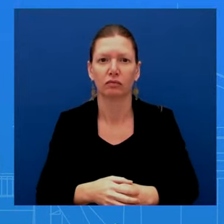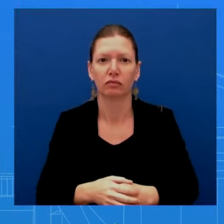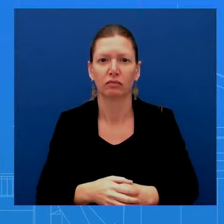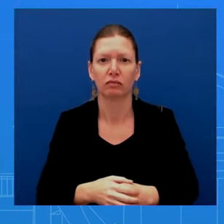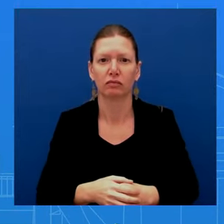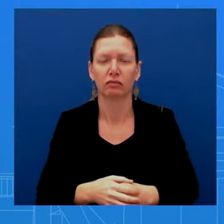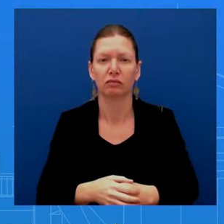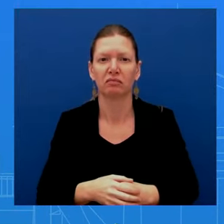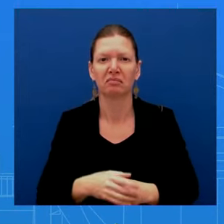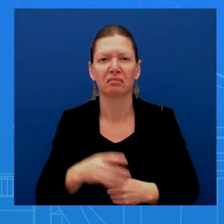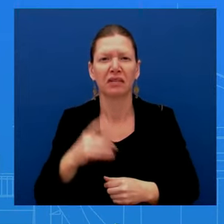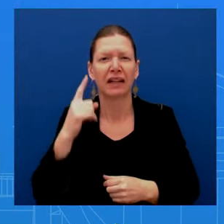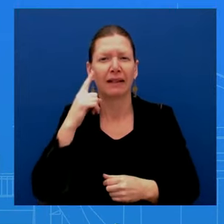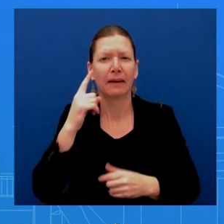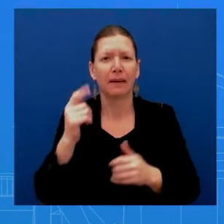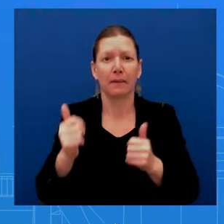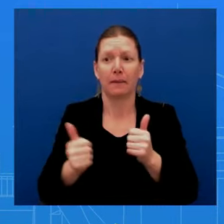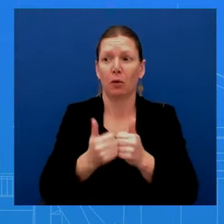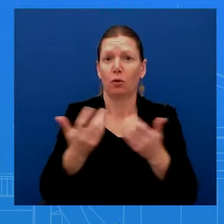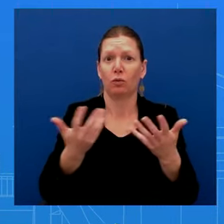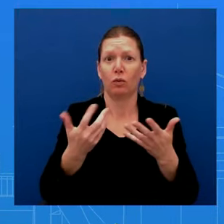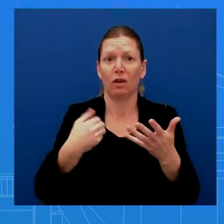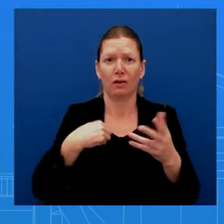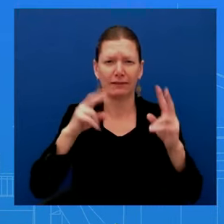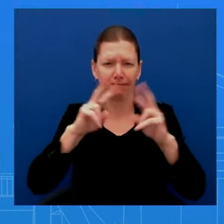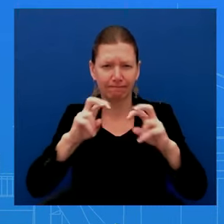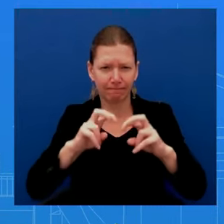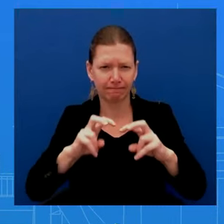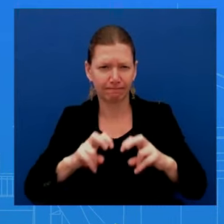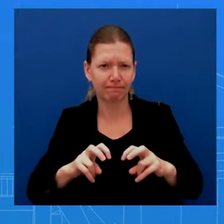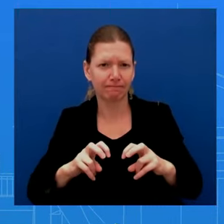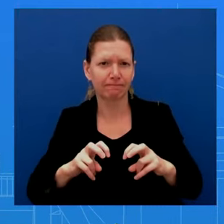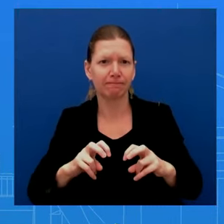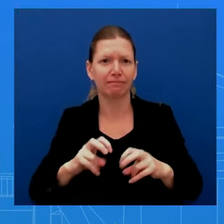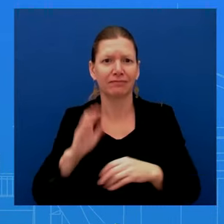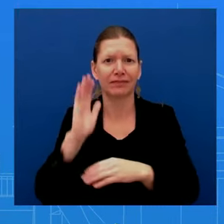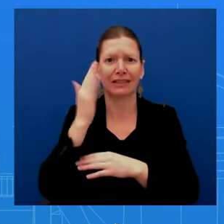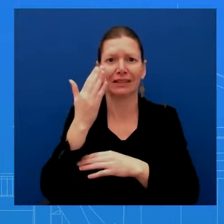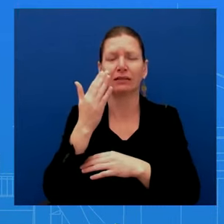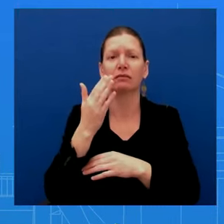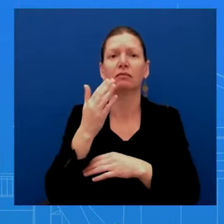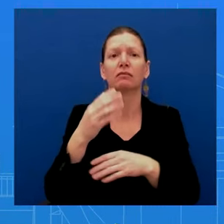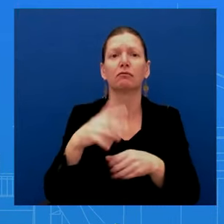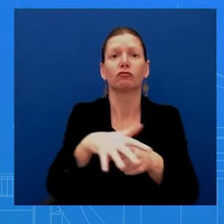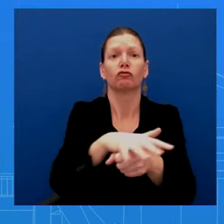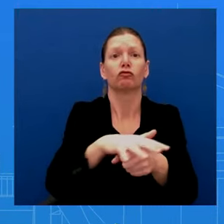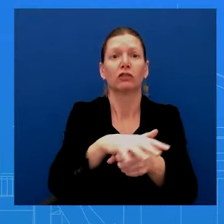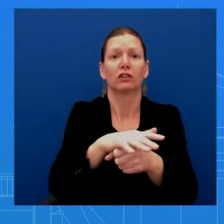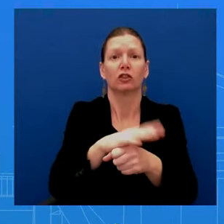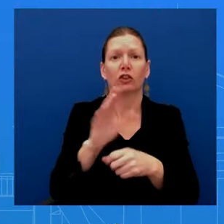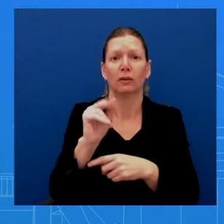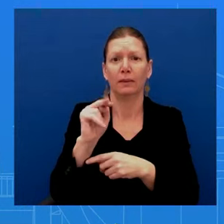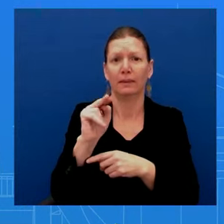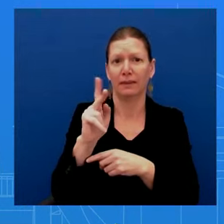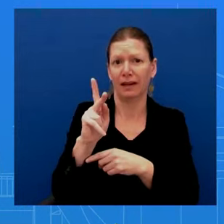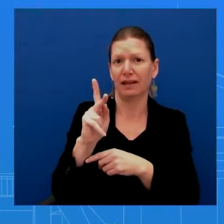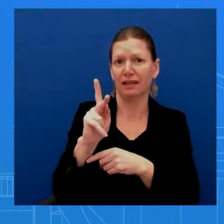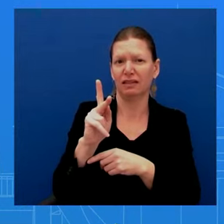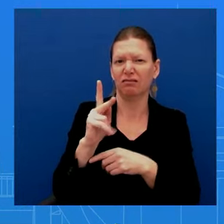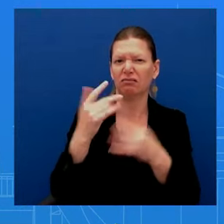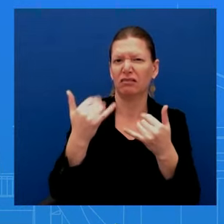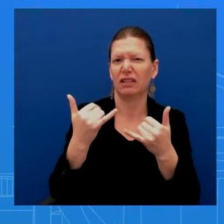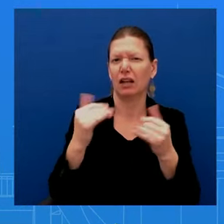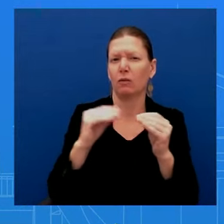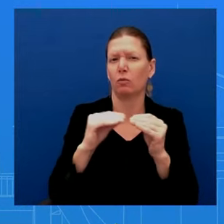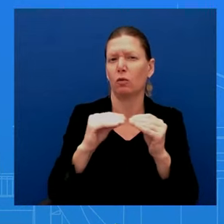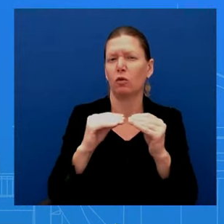suggests that the regional banking sector overall is much healthier. And of course, that's something that we've been